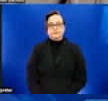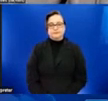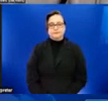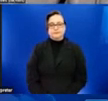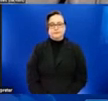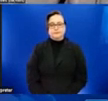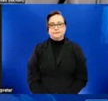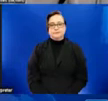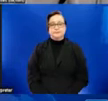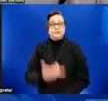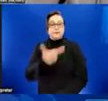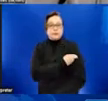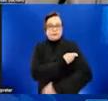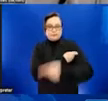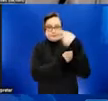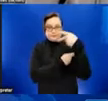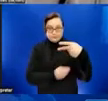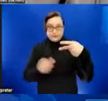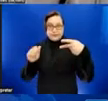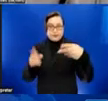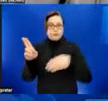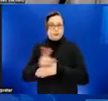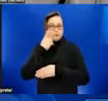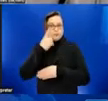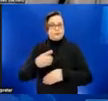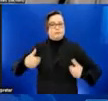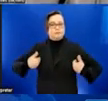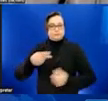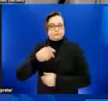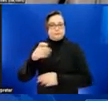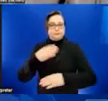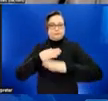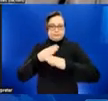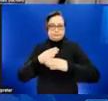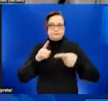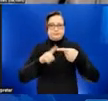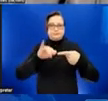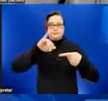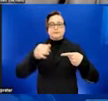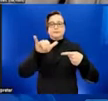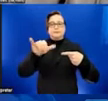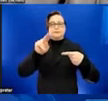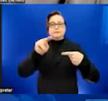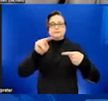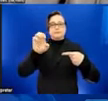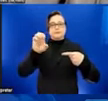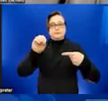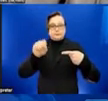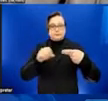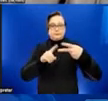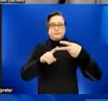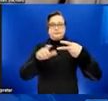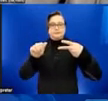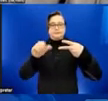There are two vaccines that can be used to protect against monkeypox, Geneos and ACHEM2000. But Geneos has been the